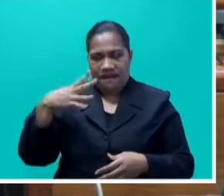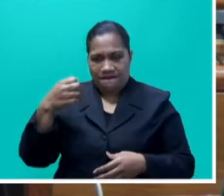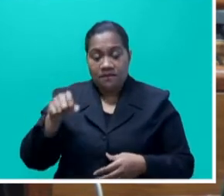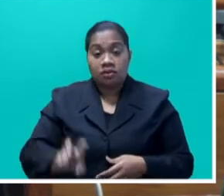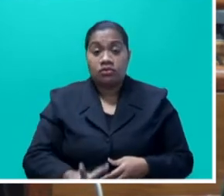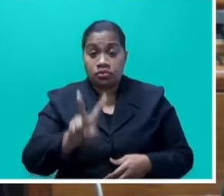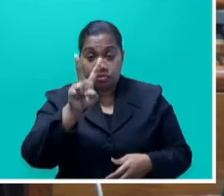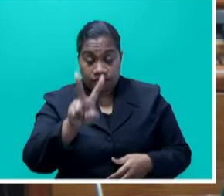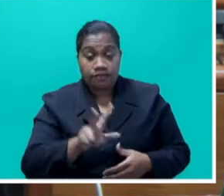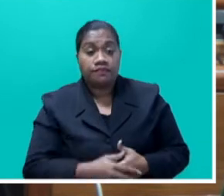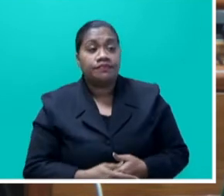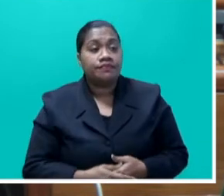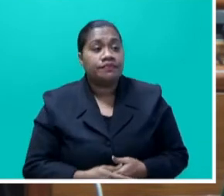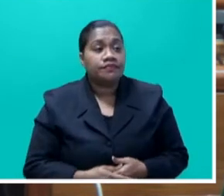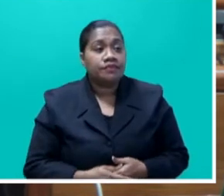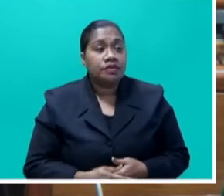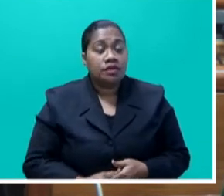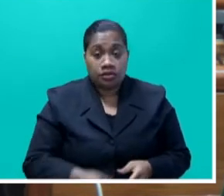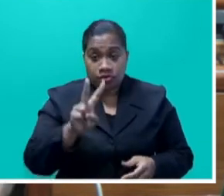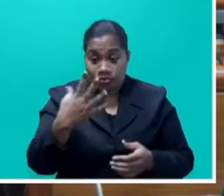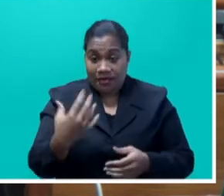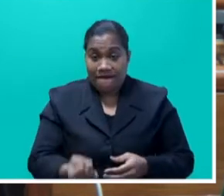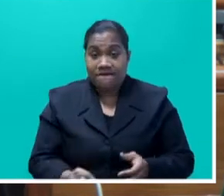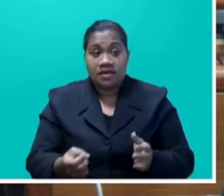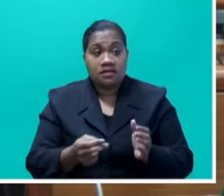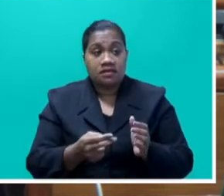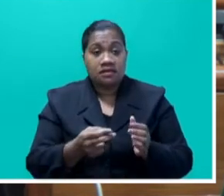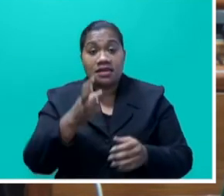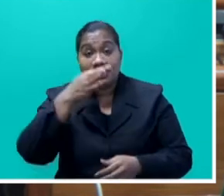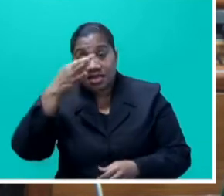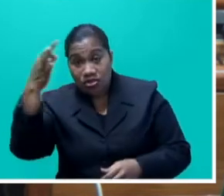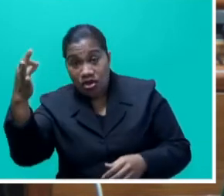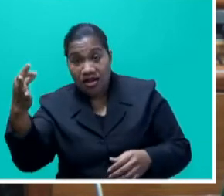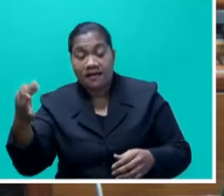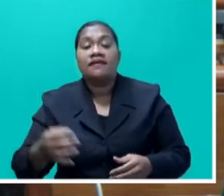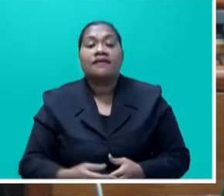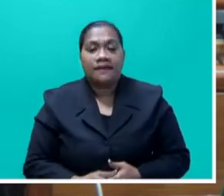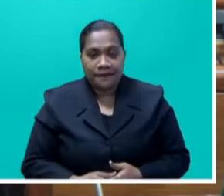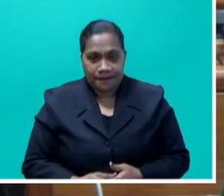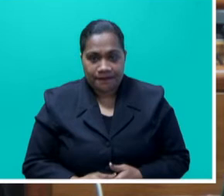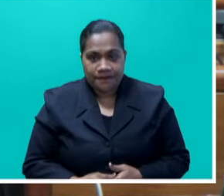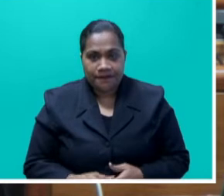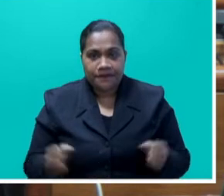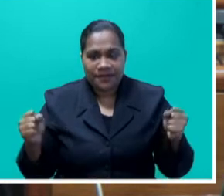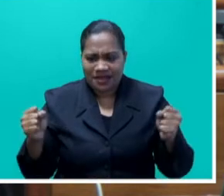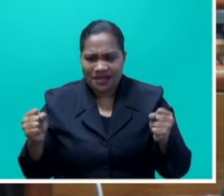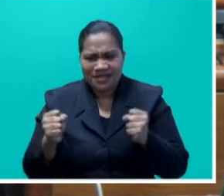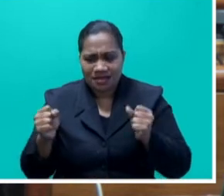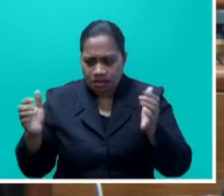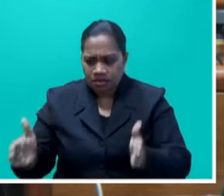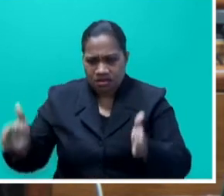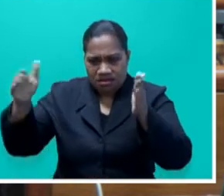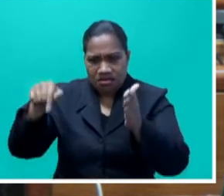storage facilities in Nododolabu station in Singatoka, again lying idle, sometimes